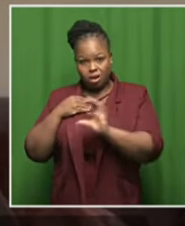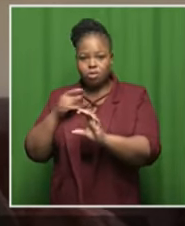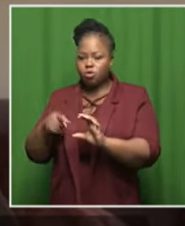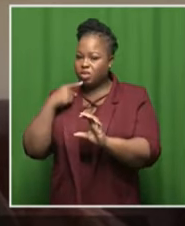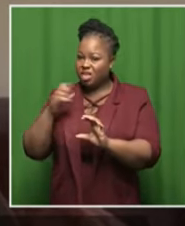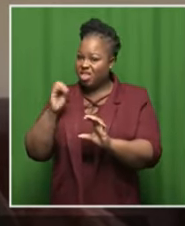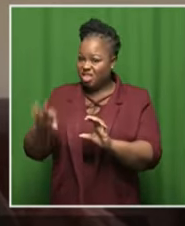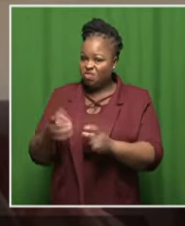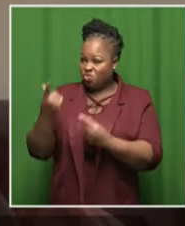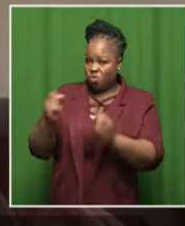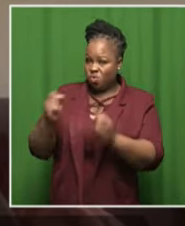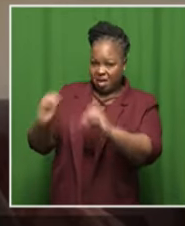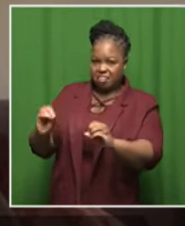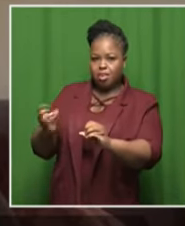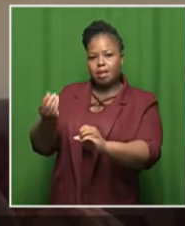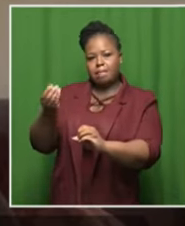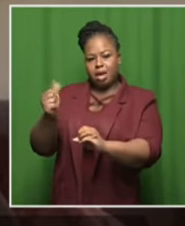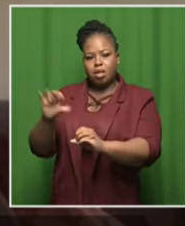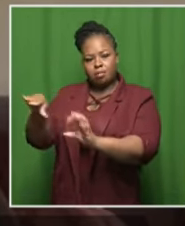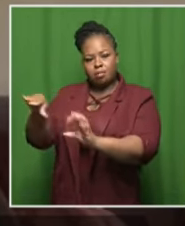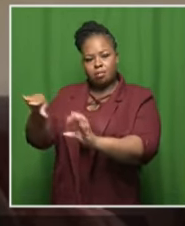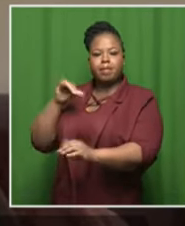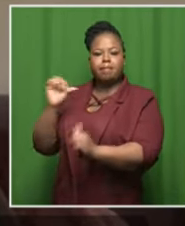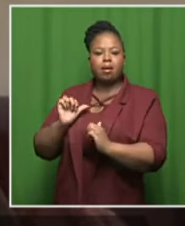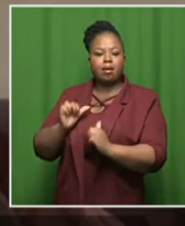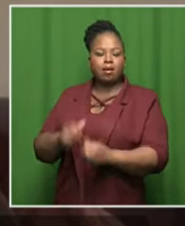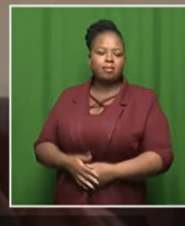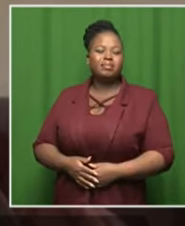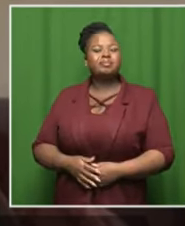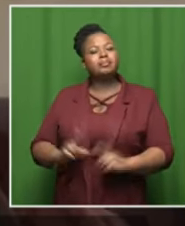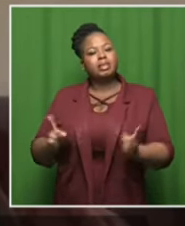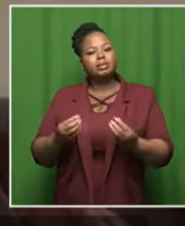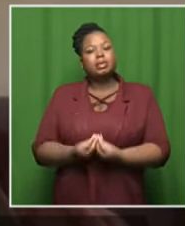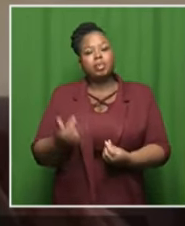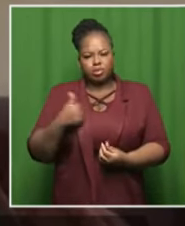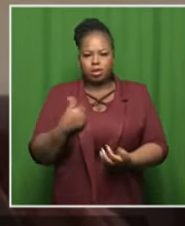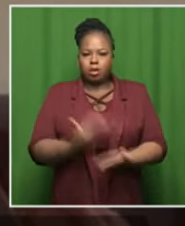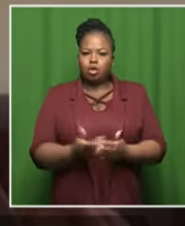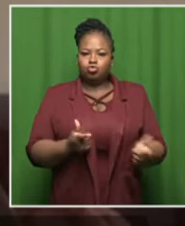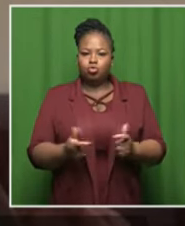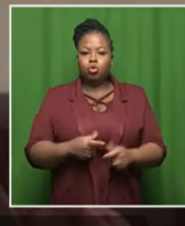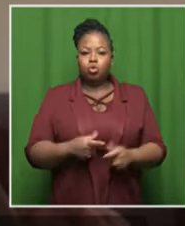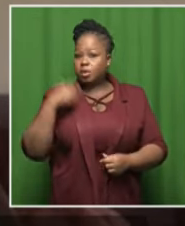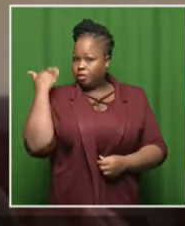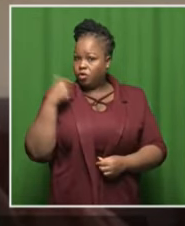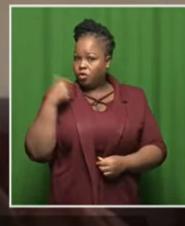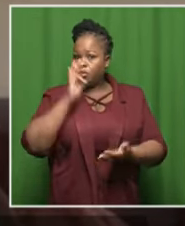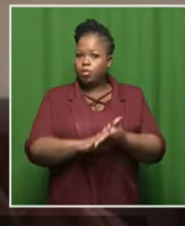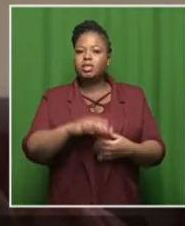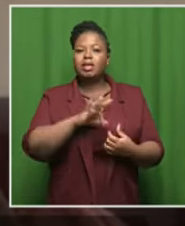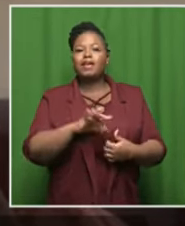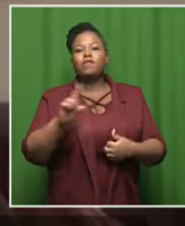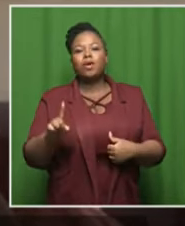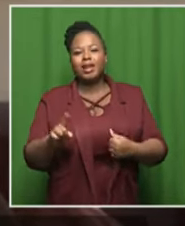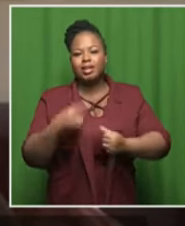the grant that we give you if you don't perform this but let's take something that's in my hands like the f1 i made a promise that we are going